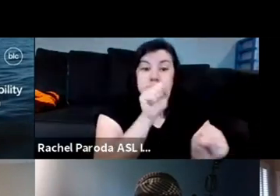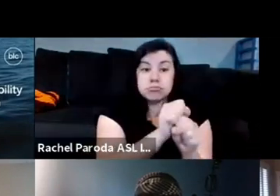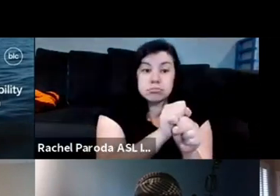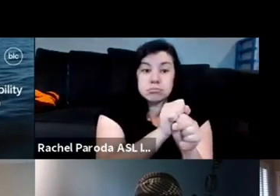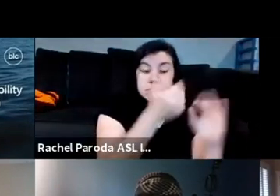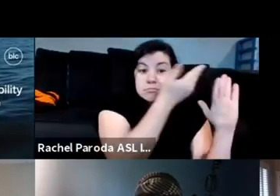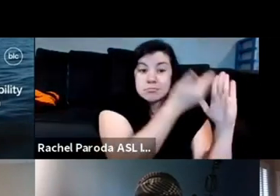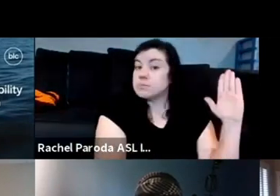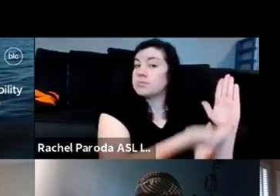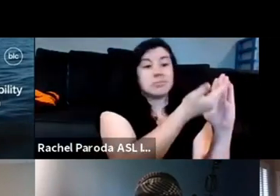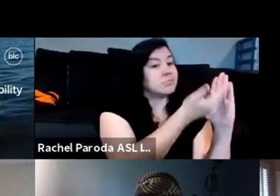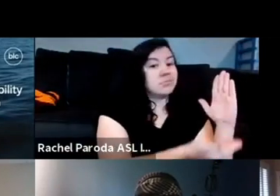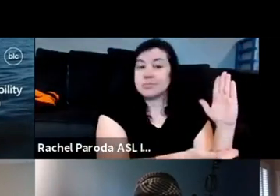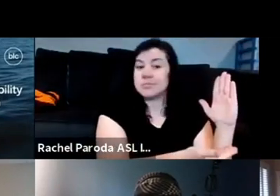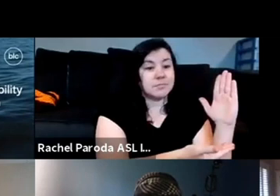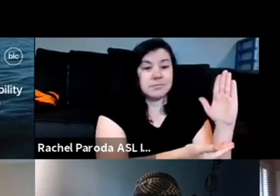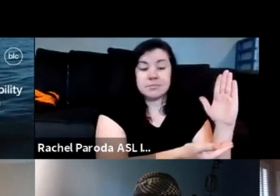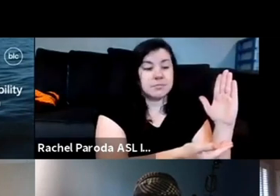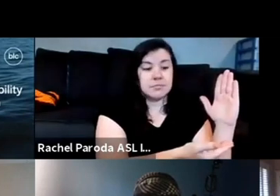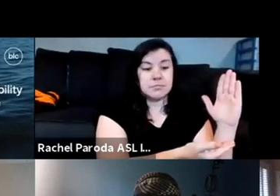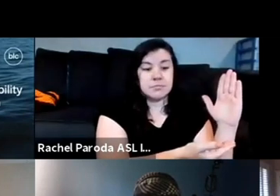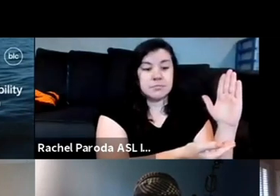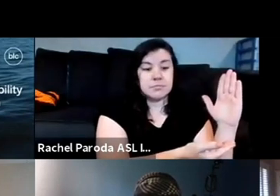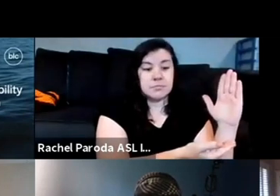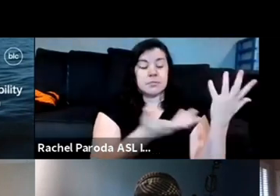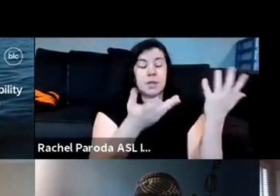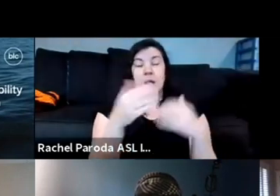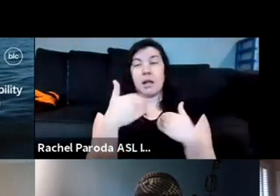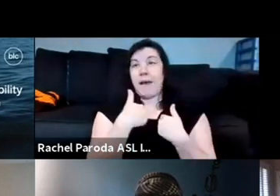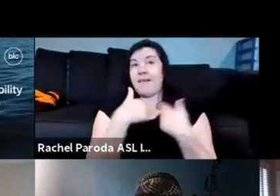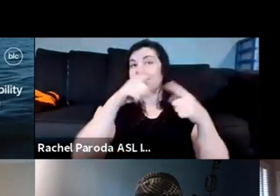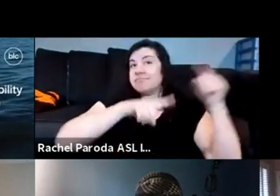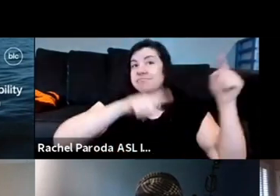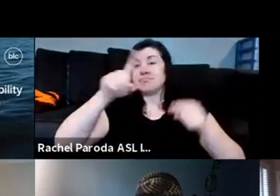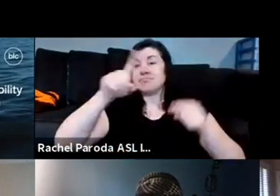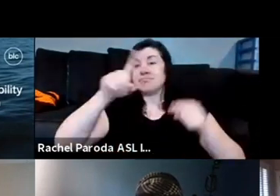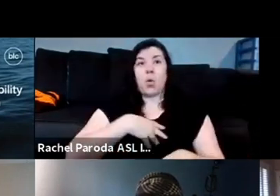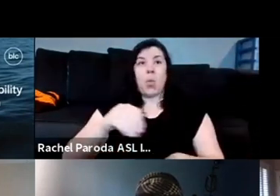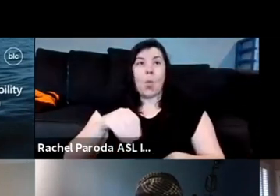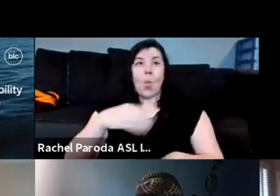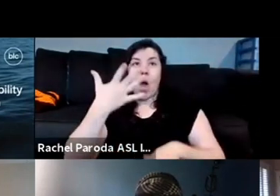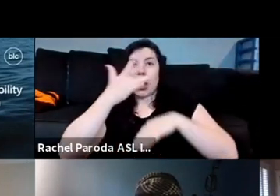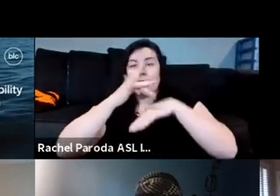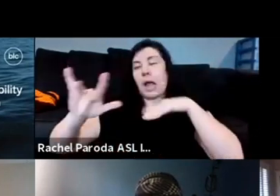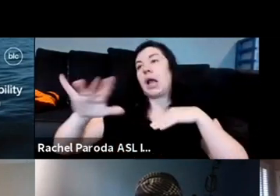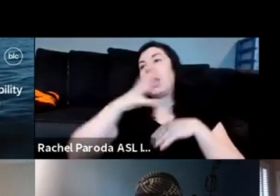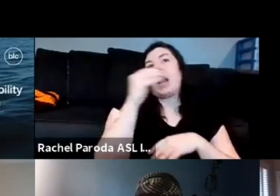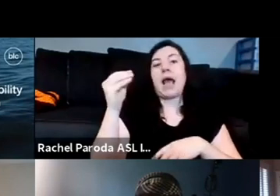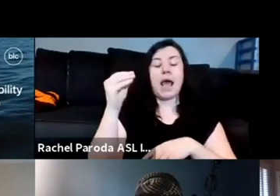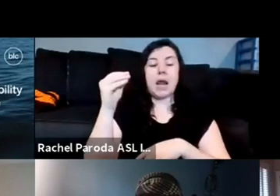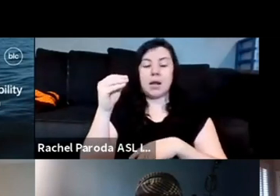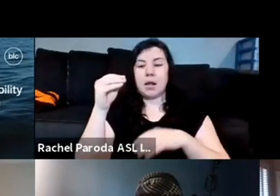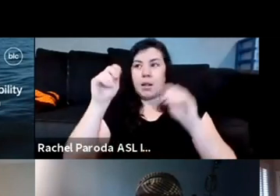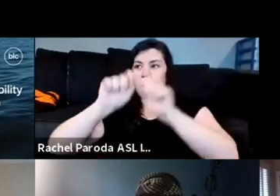you know it was ethereal white feminine nudes you know and a huge beautiful you know tiffany window